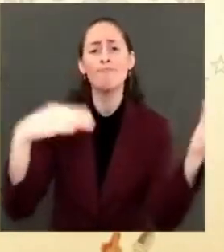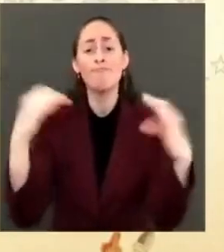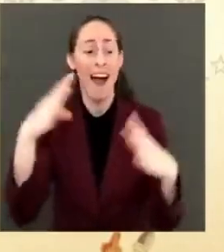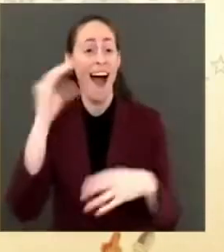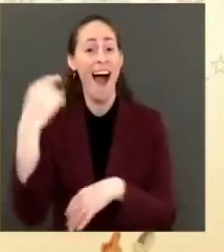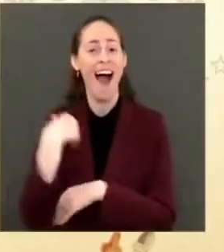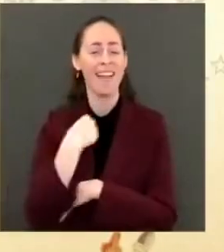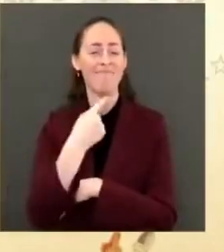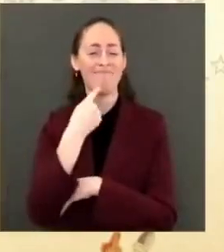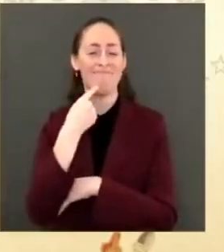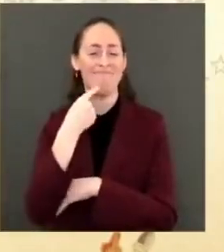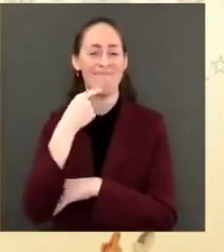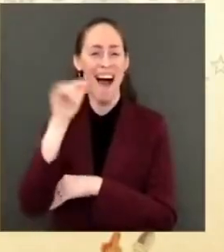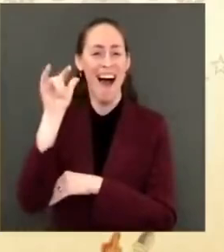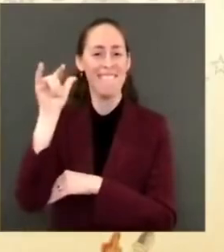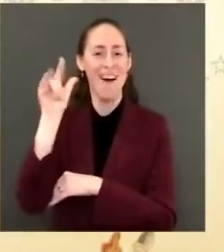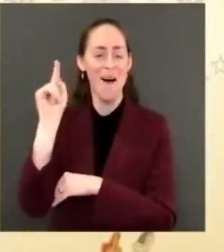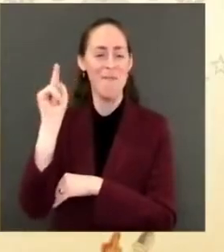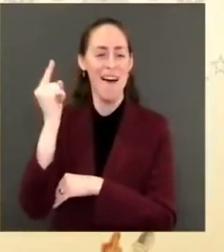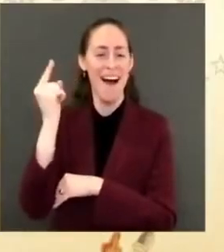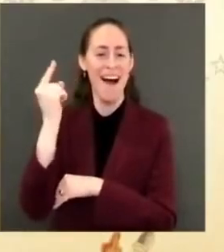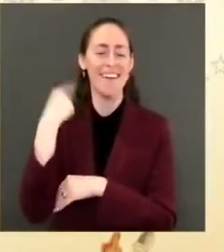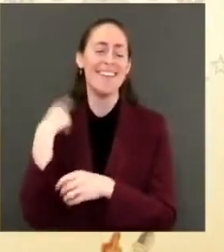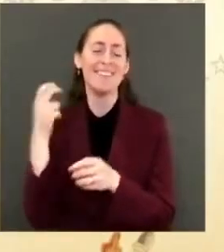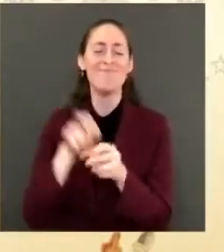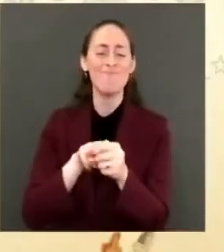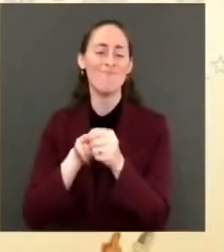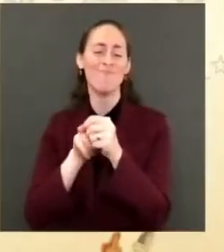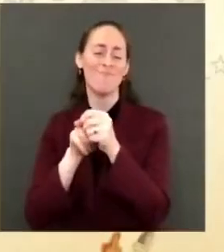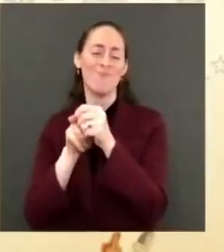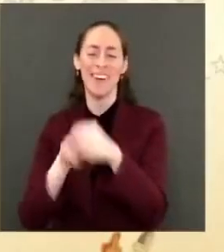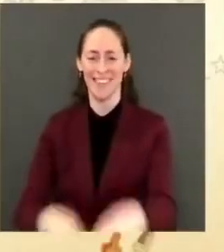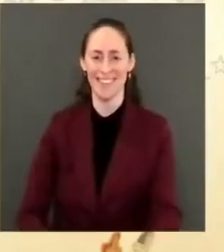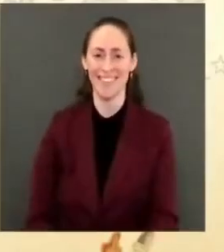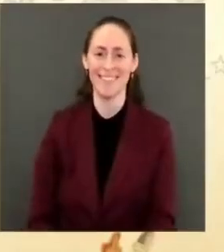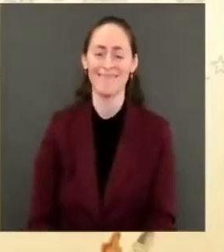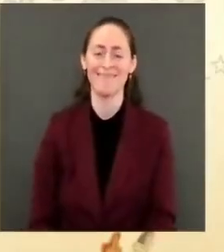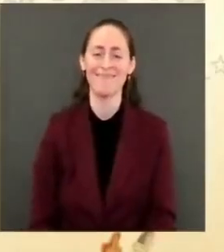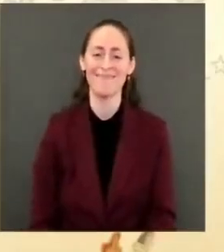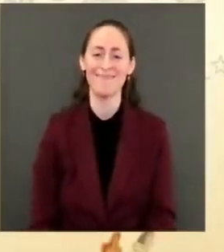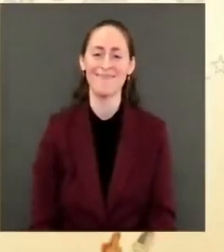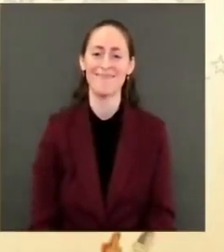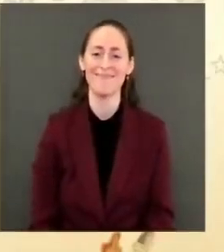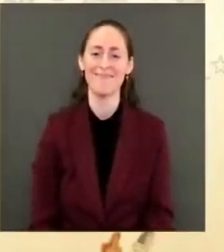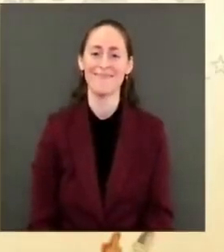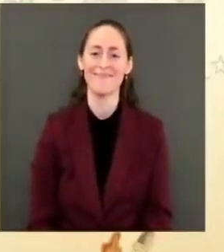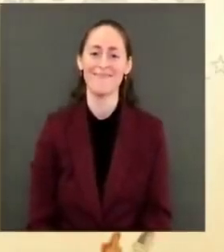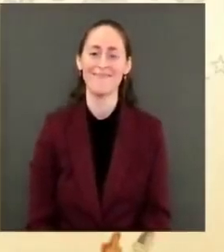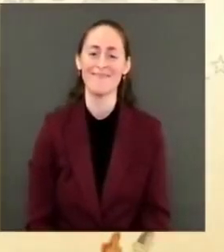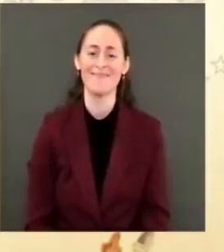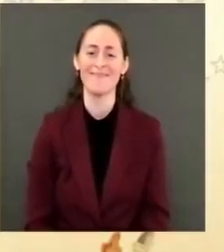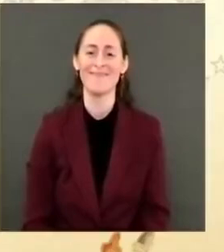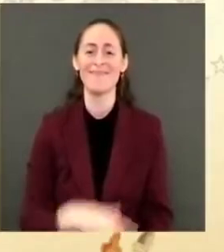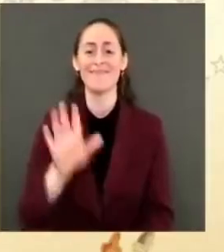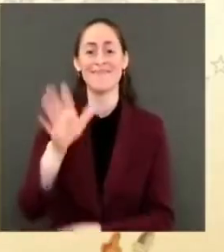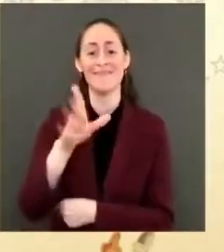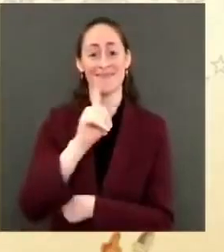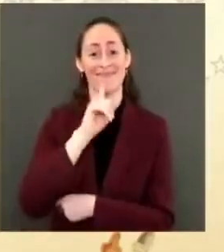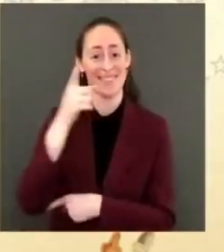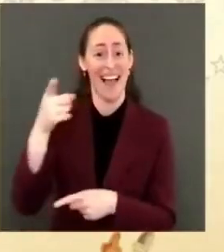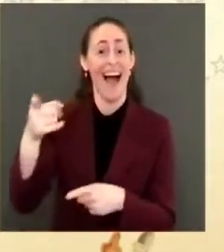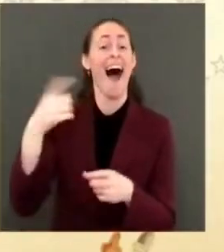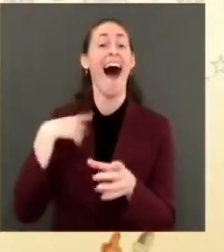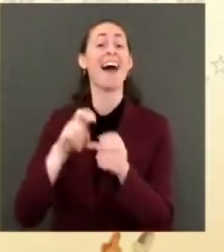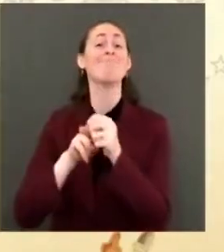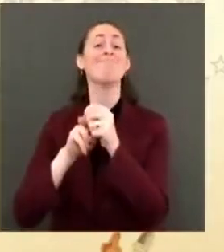that was the main reason we did that. But all kidding aside, thank you, thank you, thank you for all that you